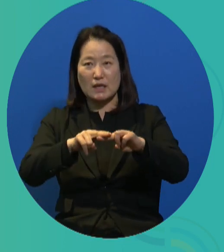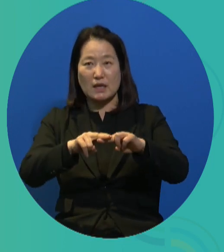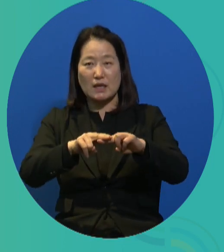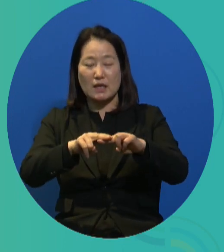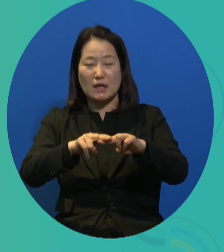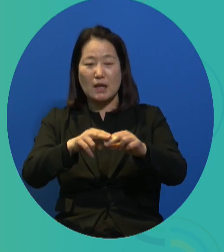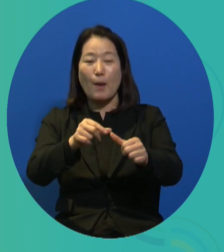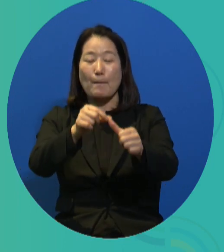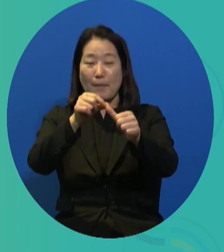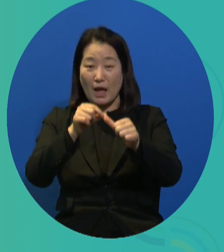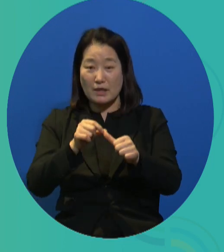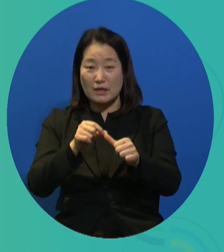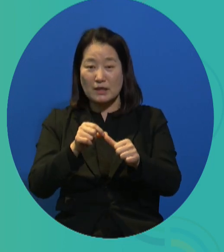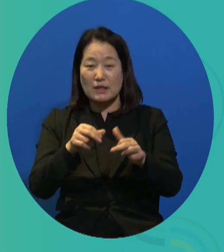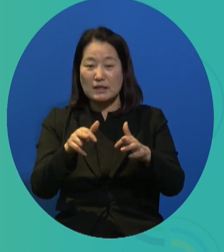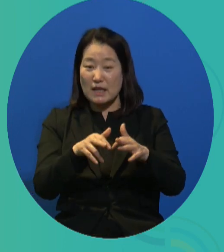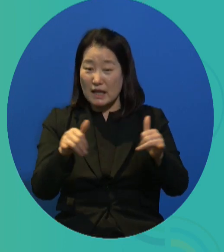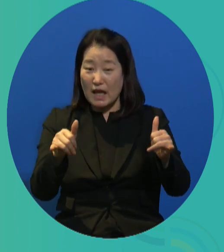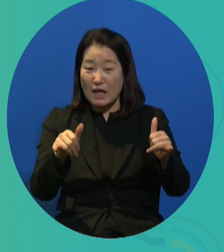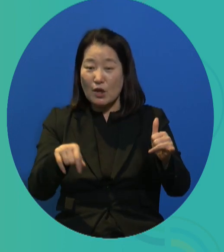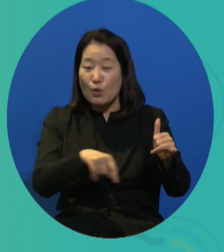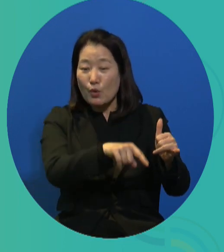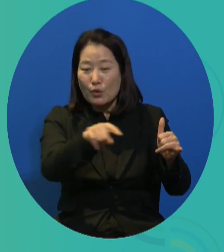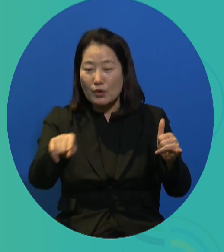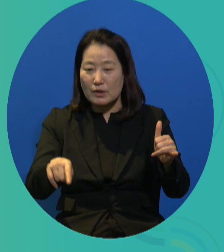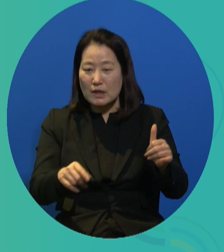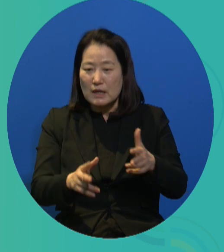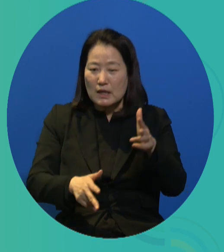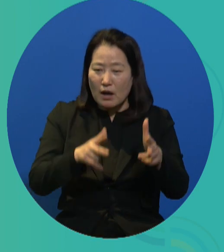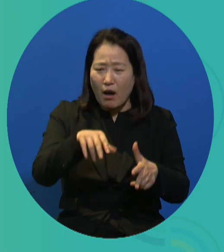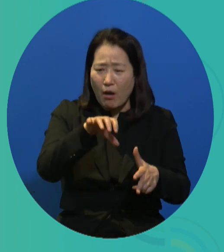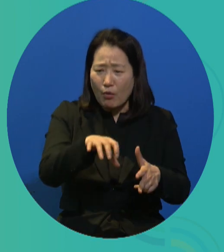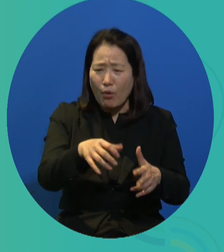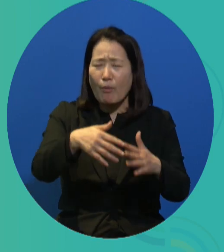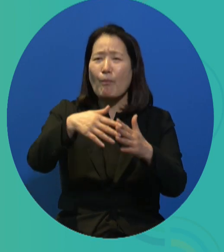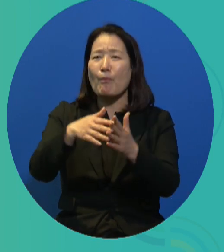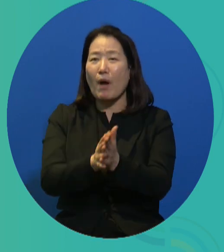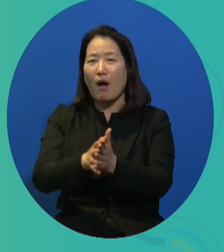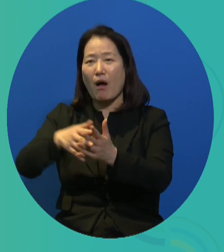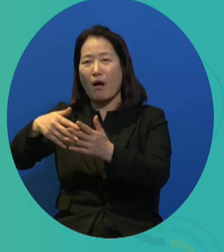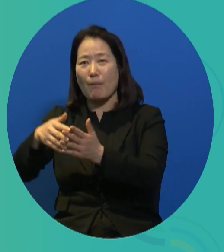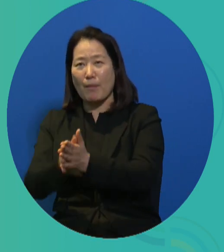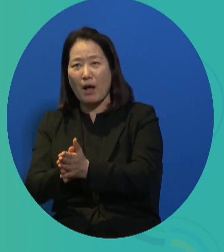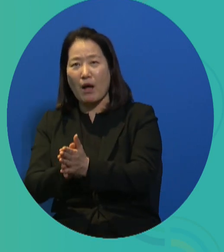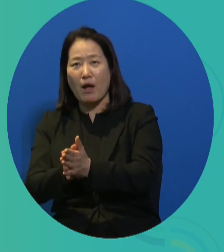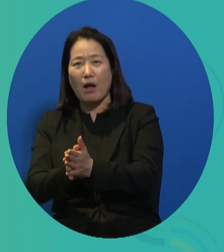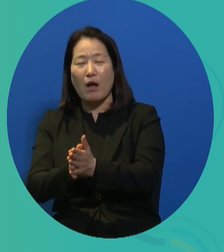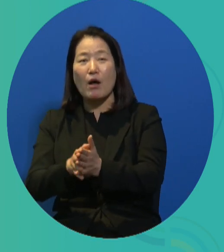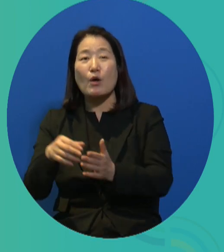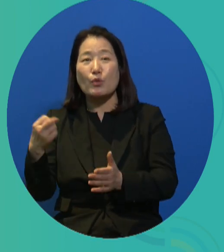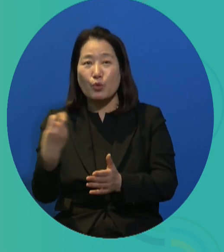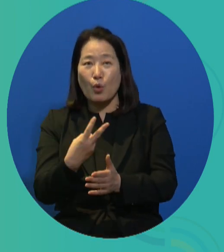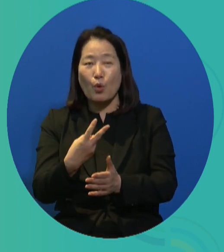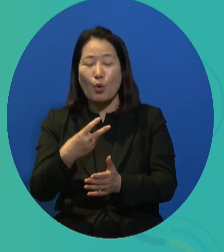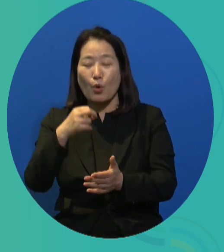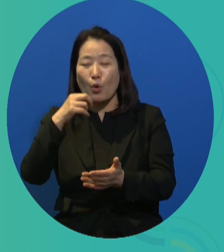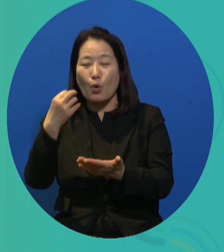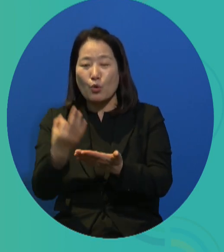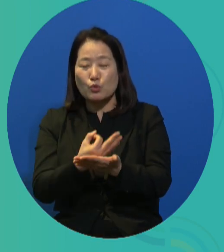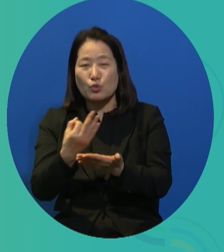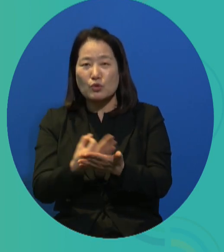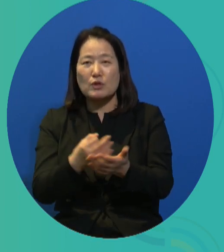employment for the persons with disabilities who were participating in these social work. Their facilities, their